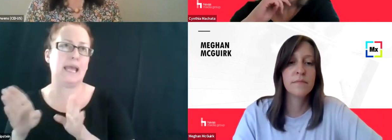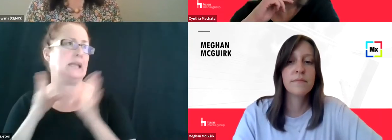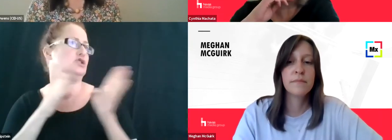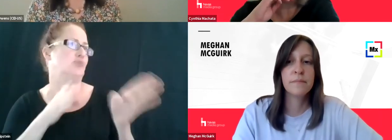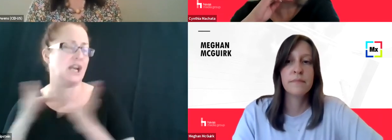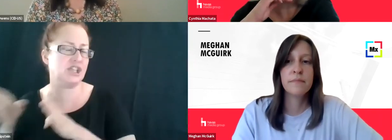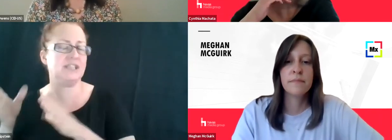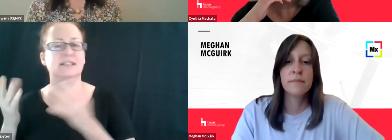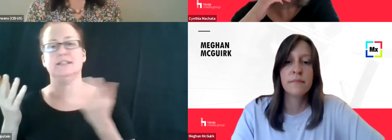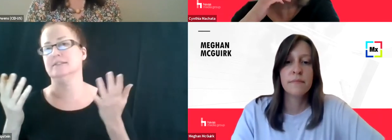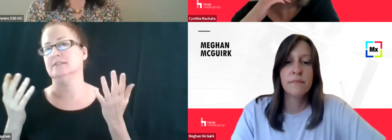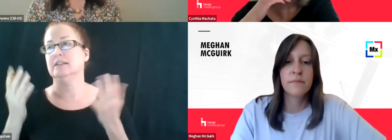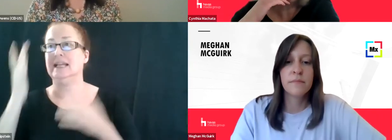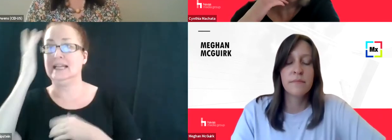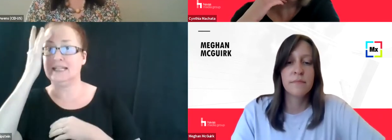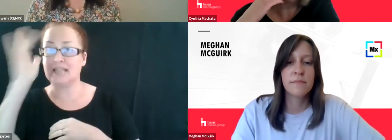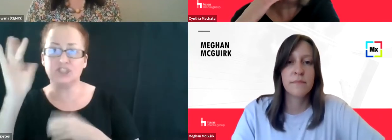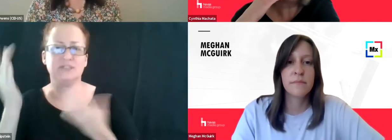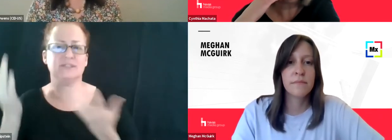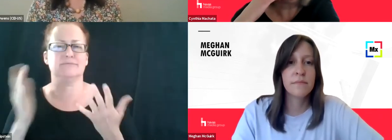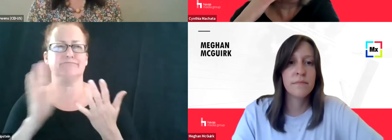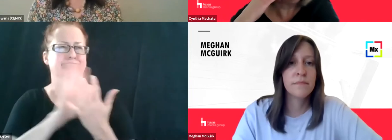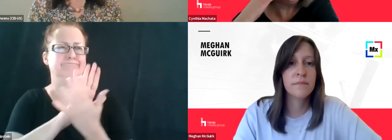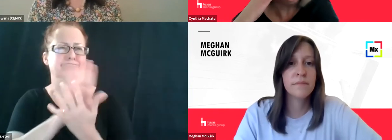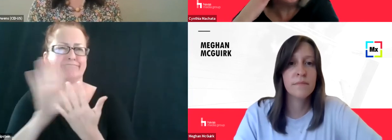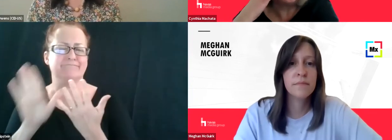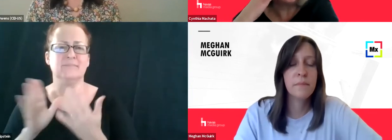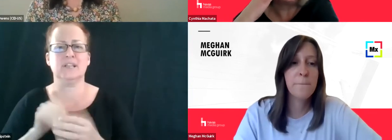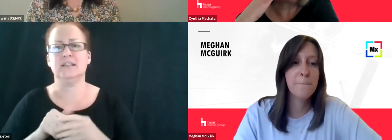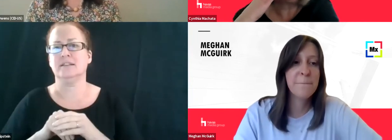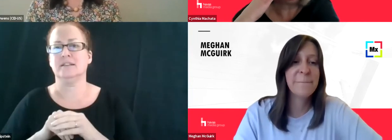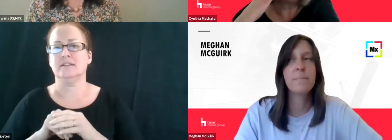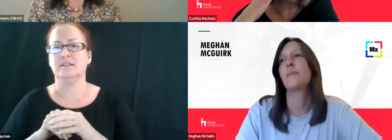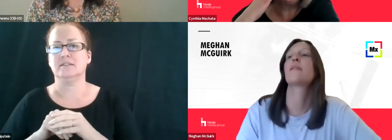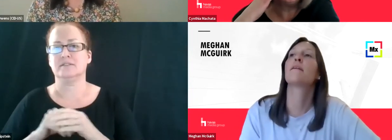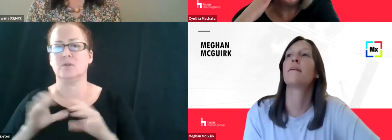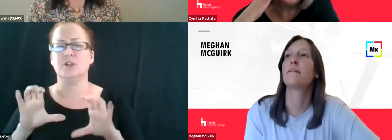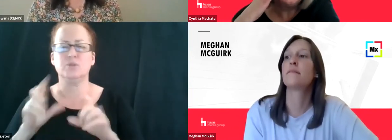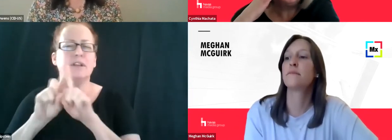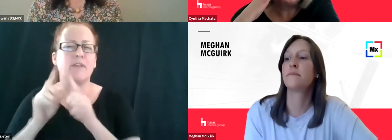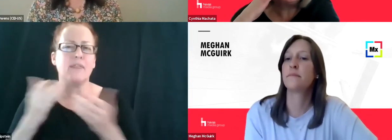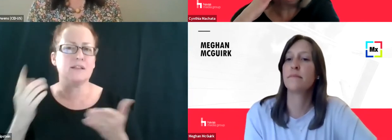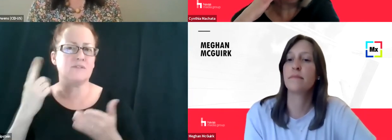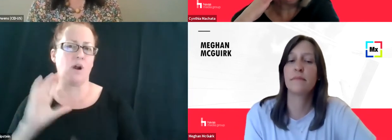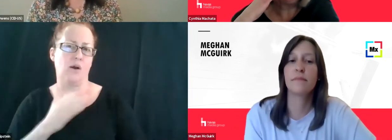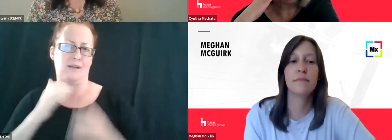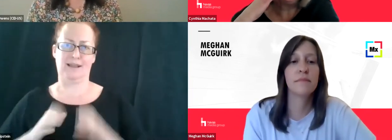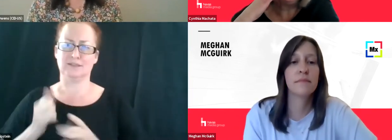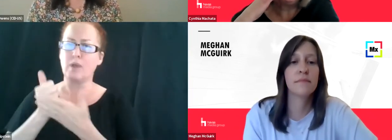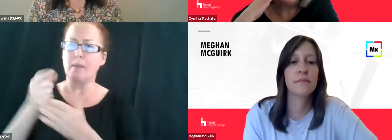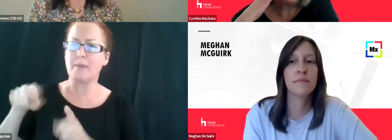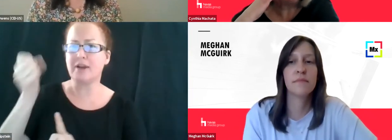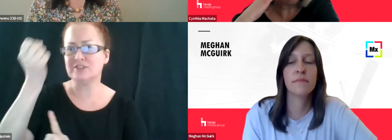and intelligence. So there's, there's a lot of different things that we do for our clients to help them understand